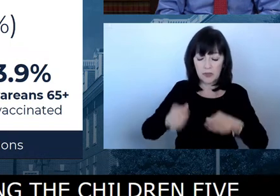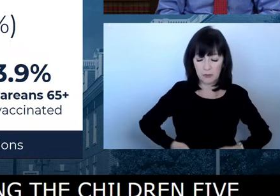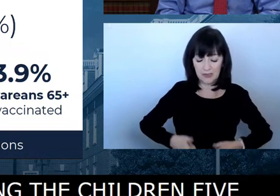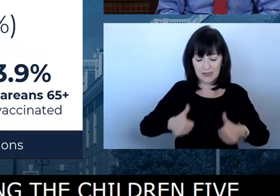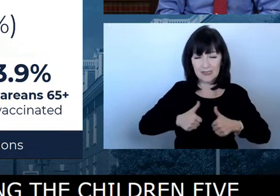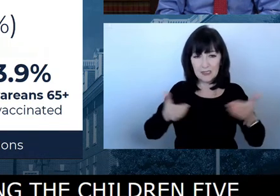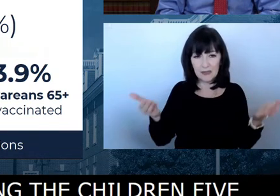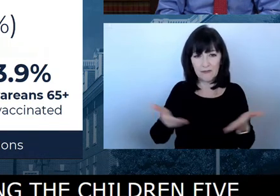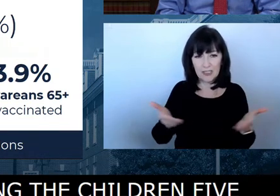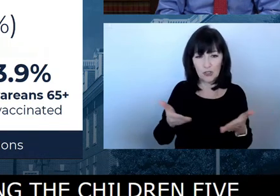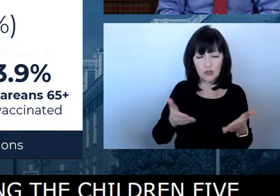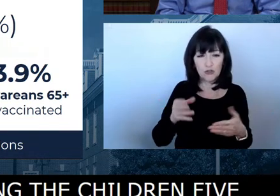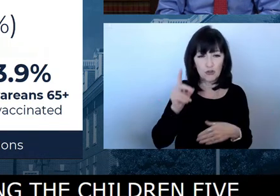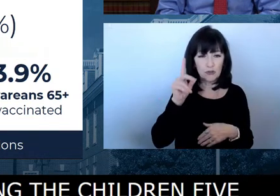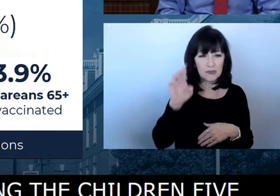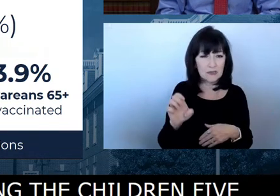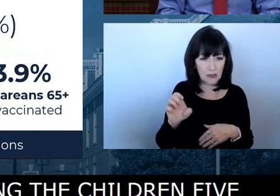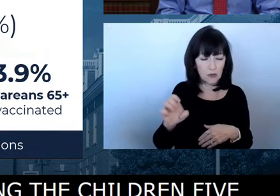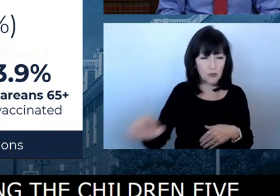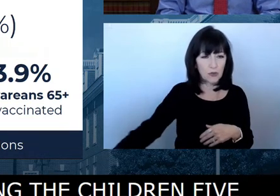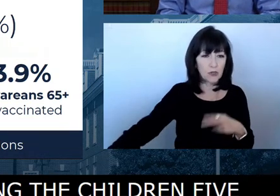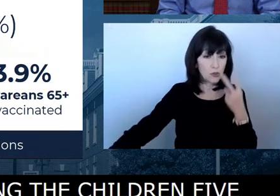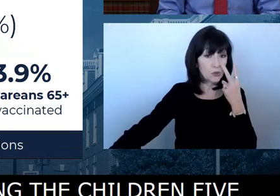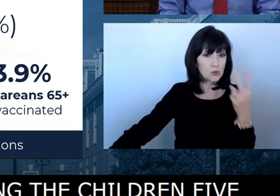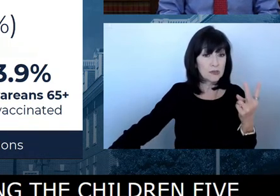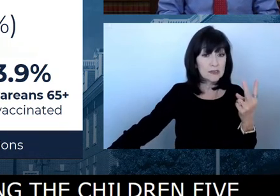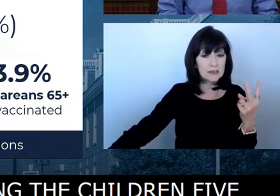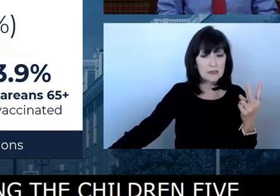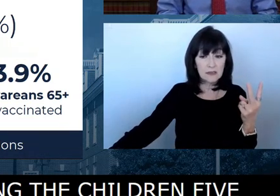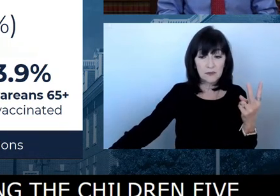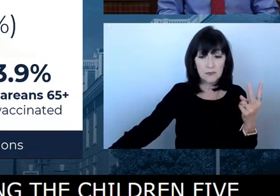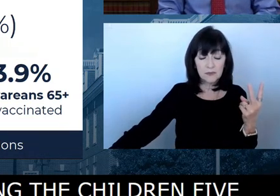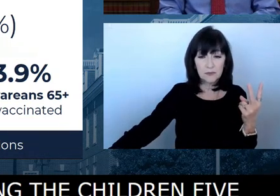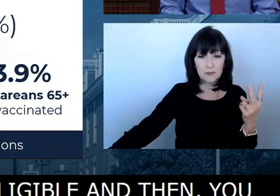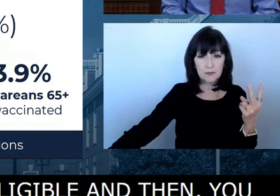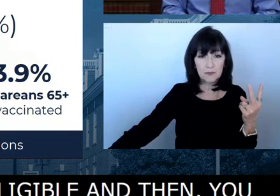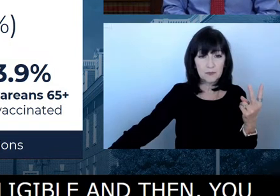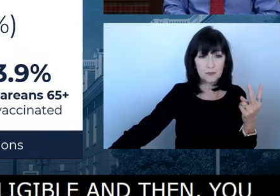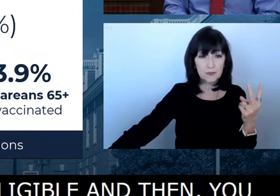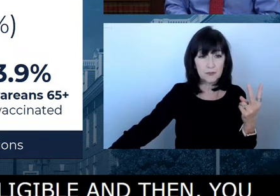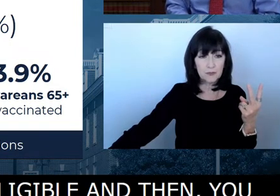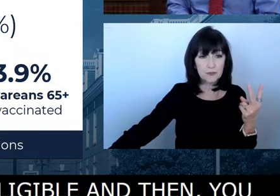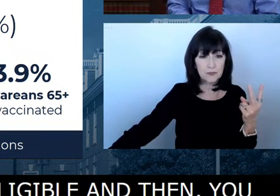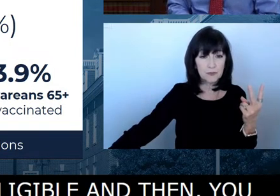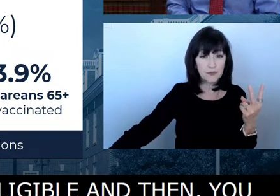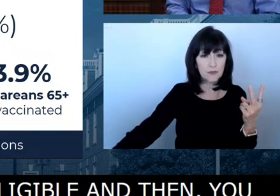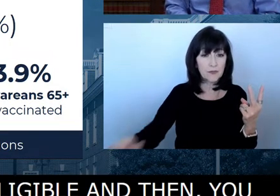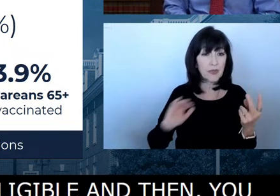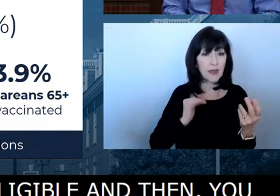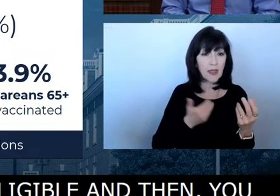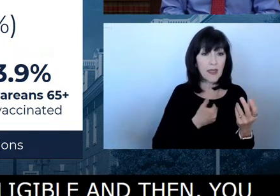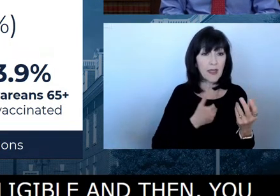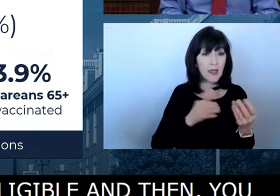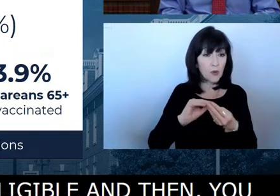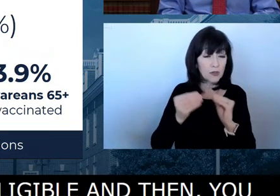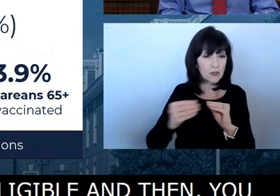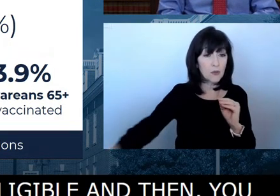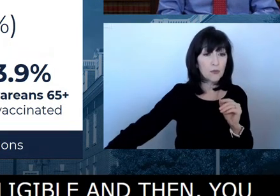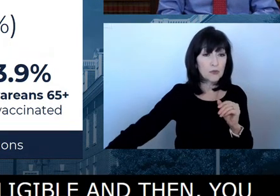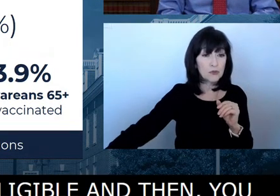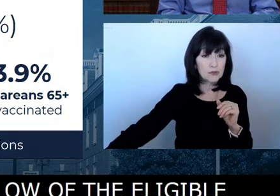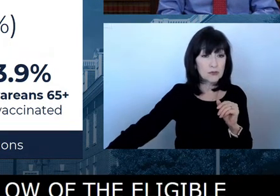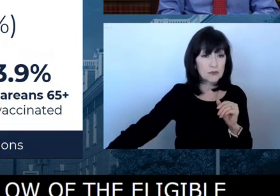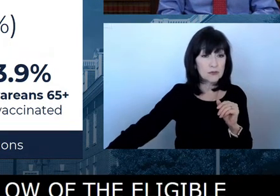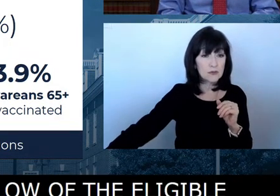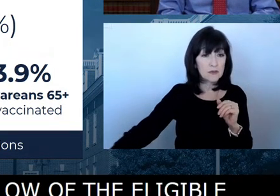numbers there below of the eligible populations five years and above at 71%, 12 years and above,